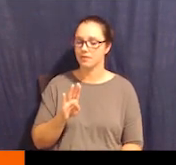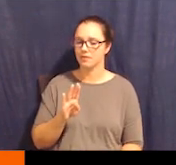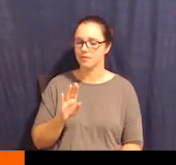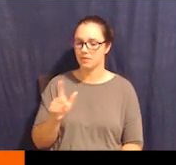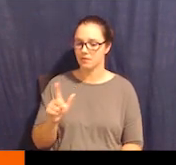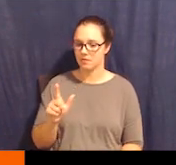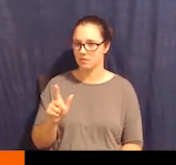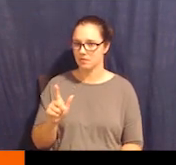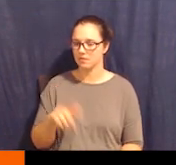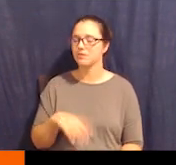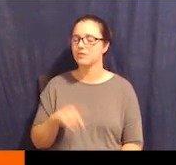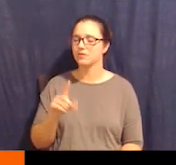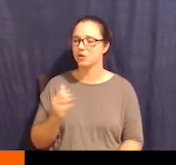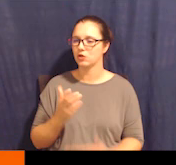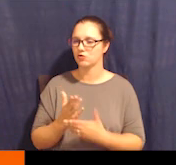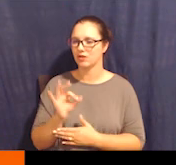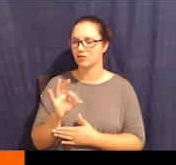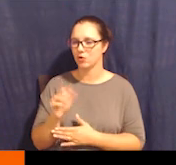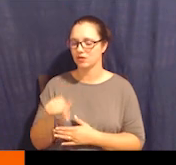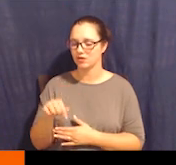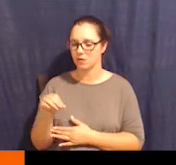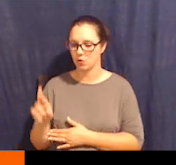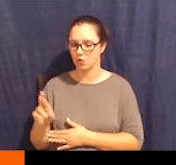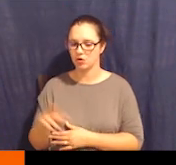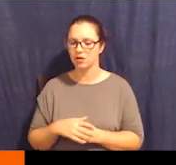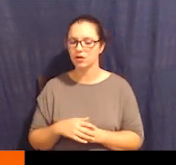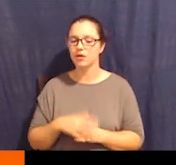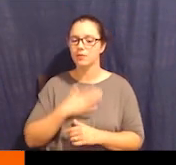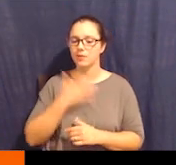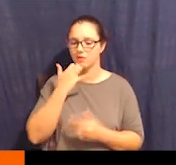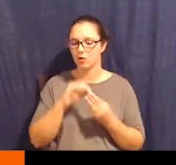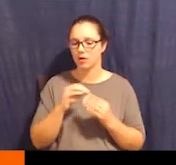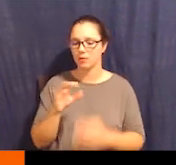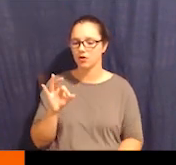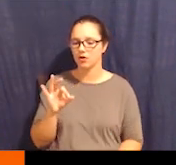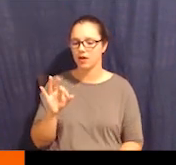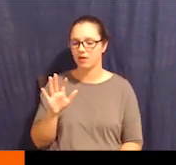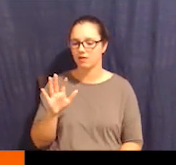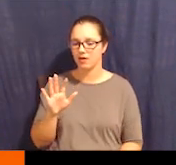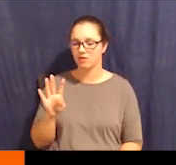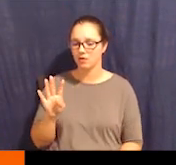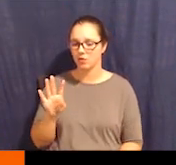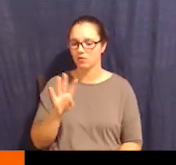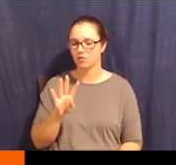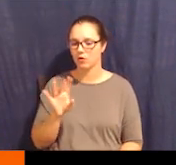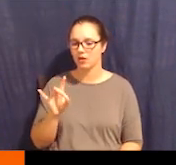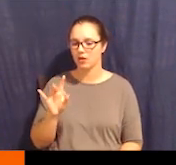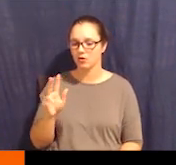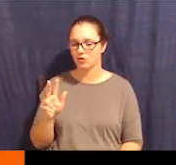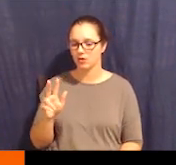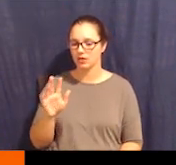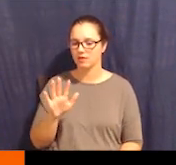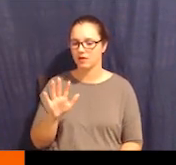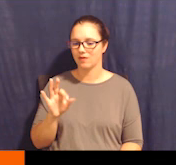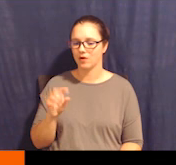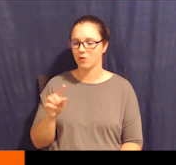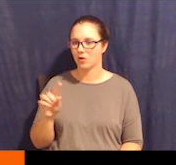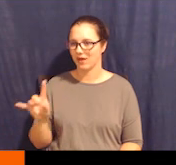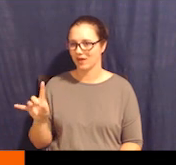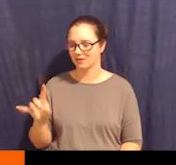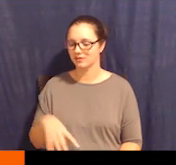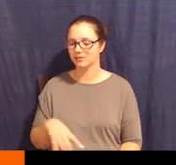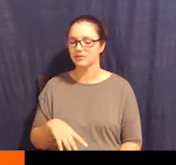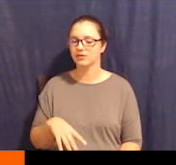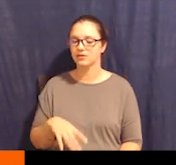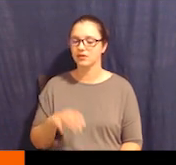954-483-5918. It's 954-483-5918.